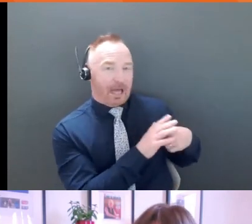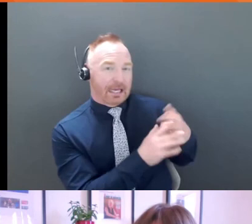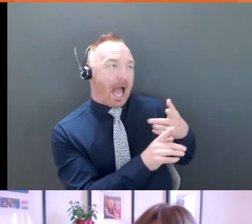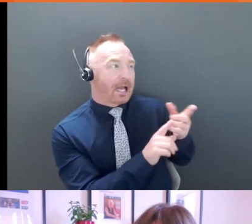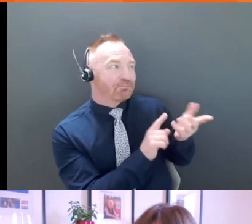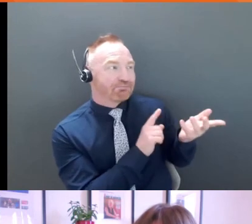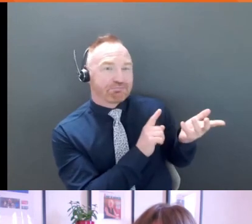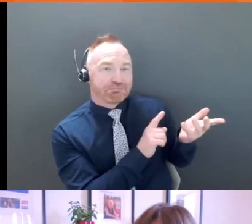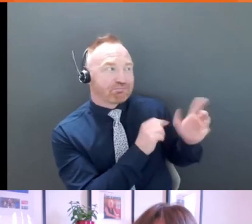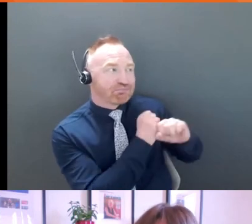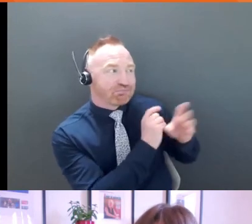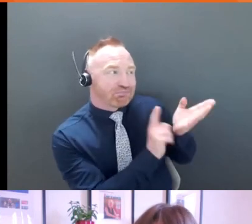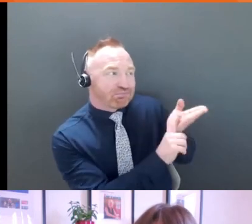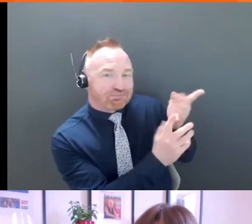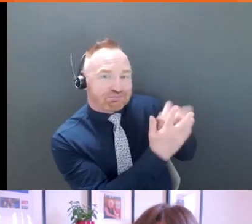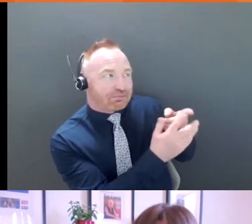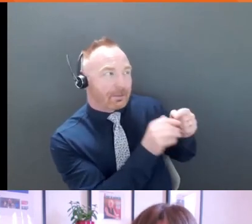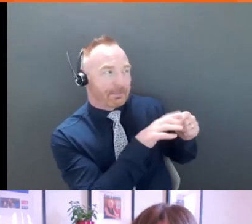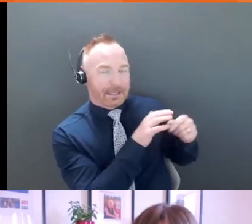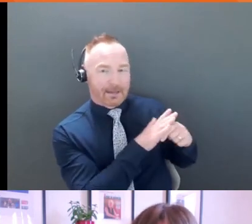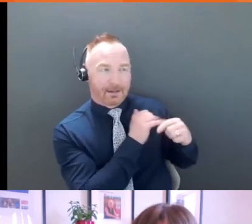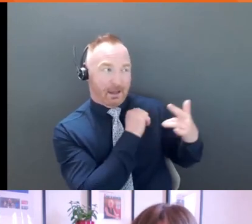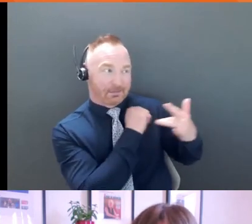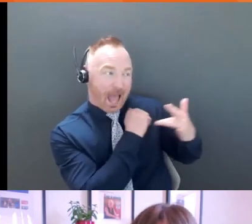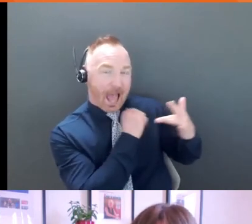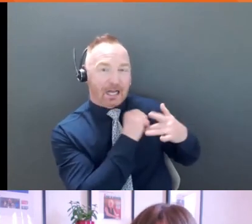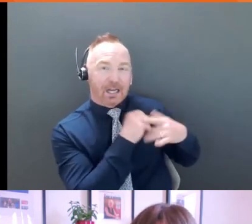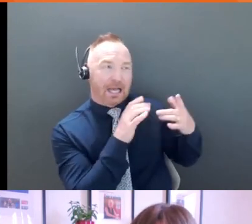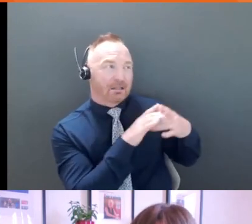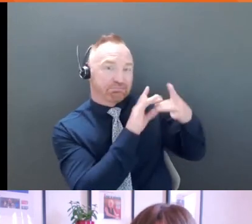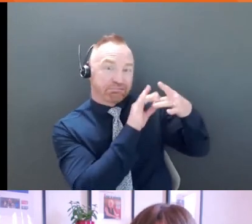I would say one of the things that I would, uh,